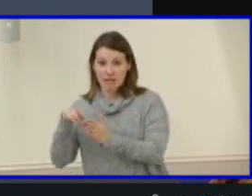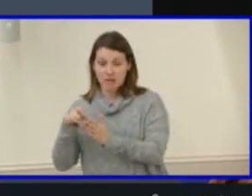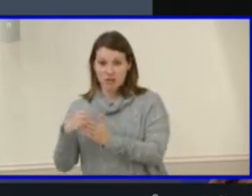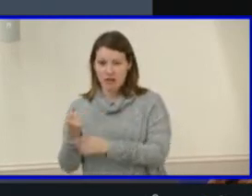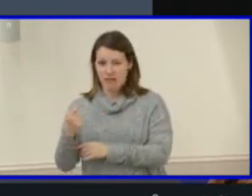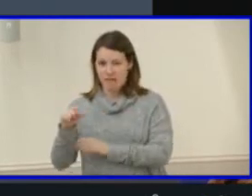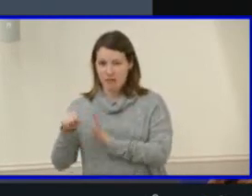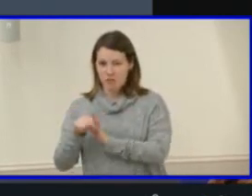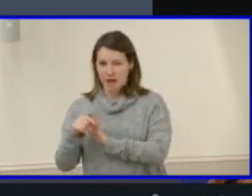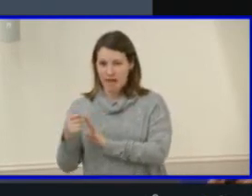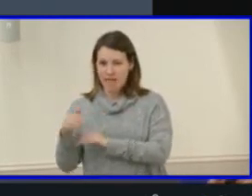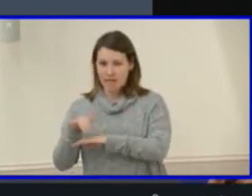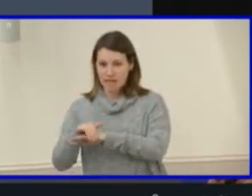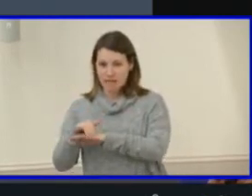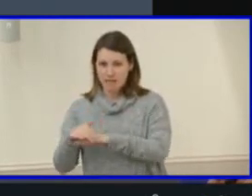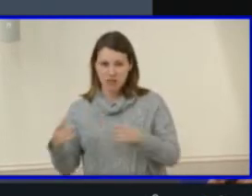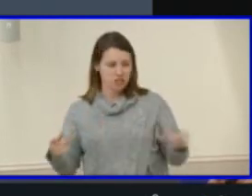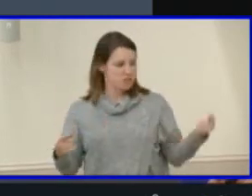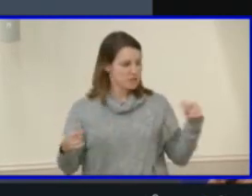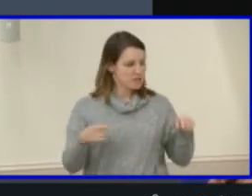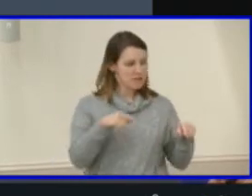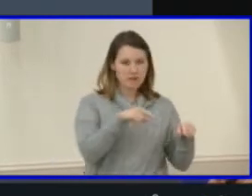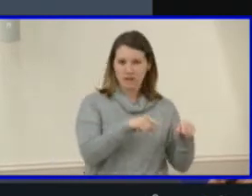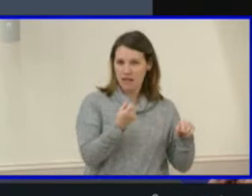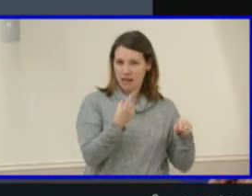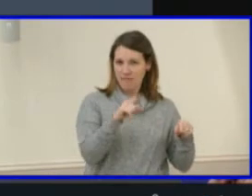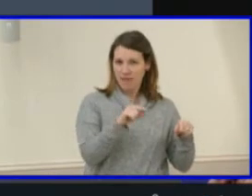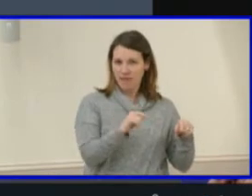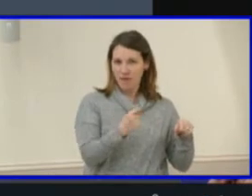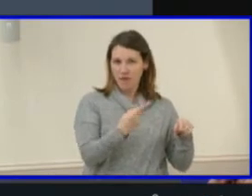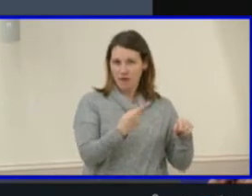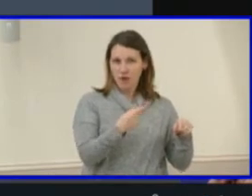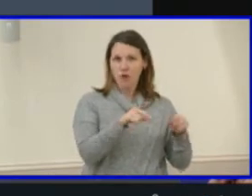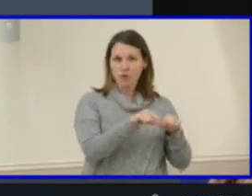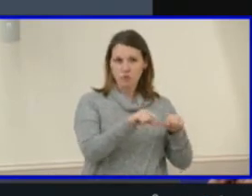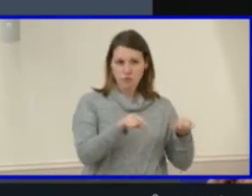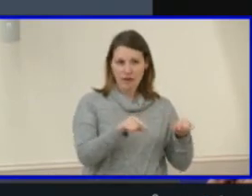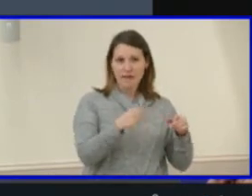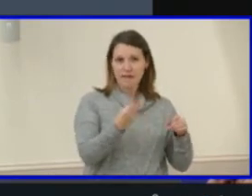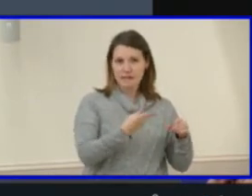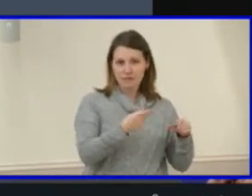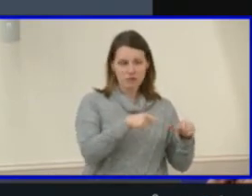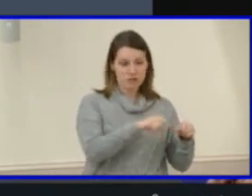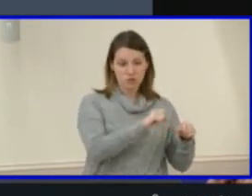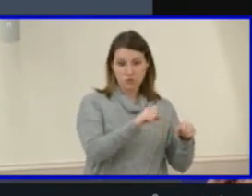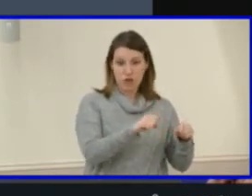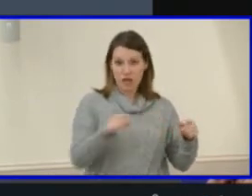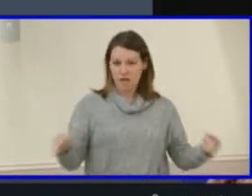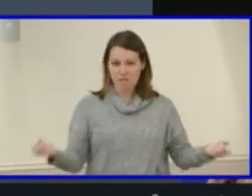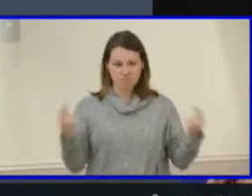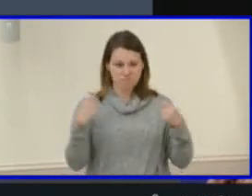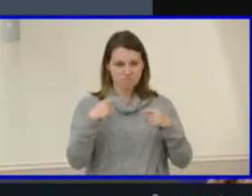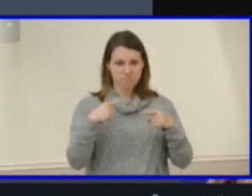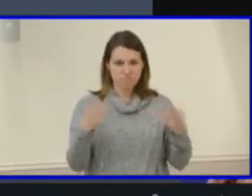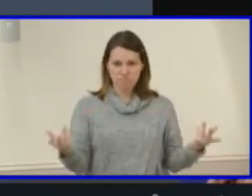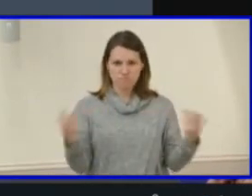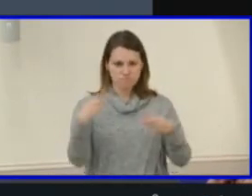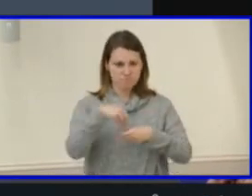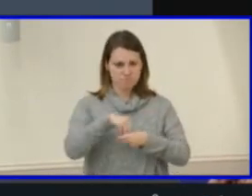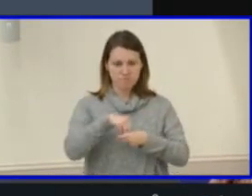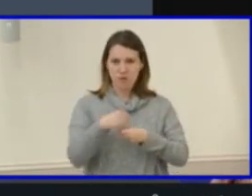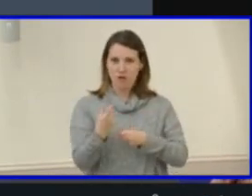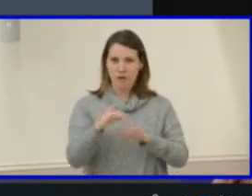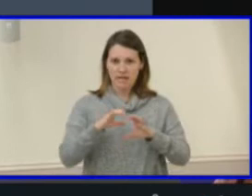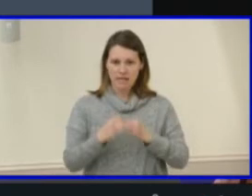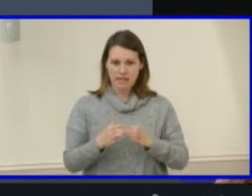and results in both a standard unit of credit in English and in social studies. Additionally, in the technology education area of